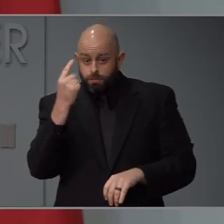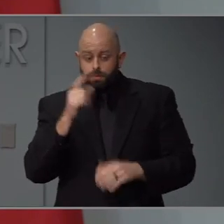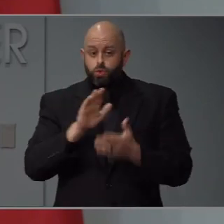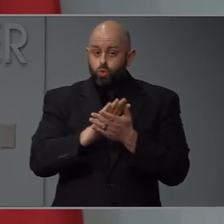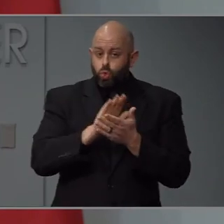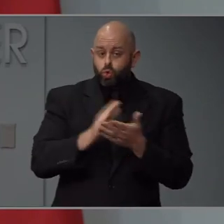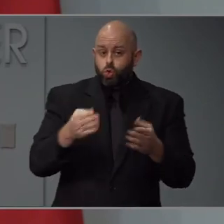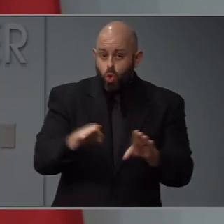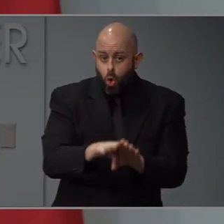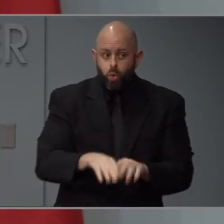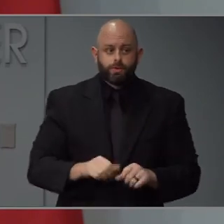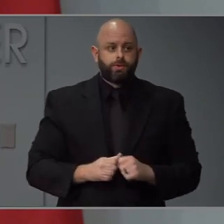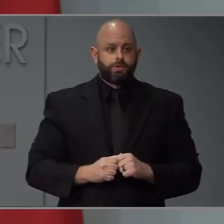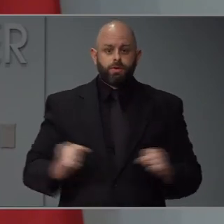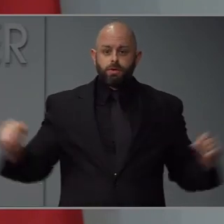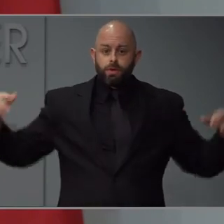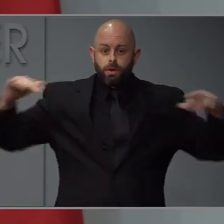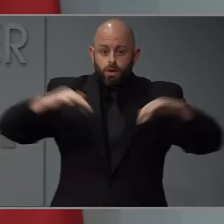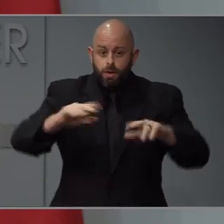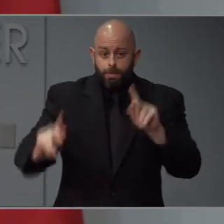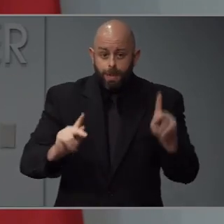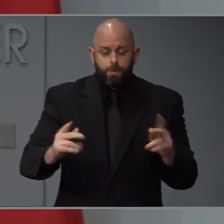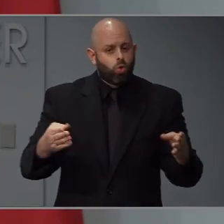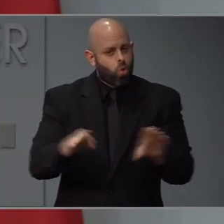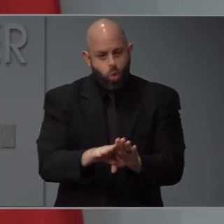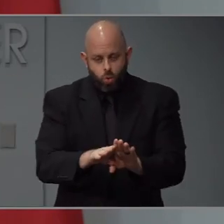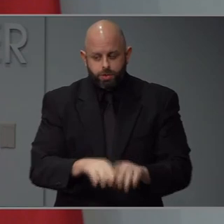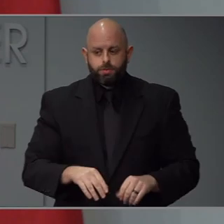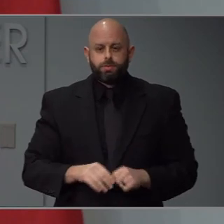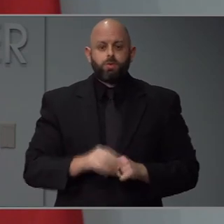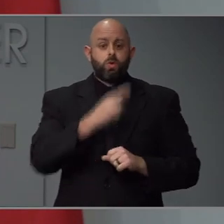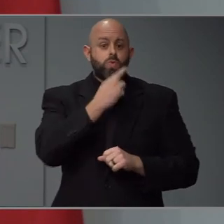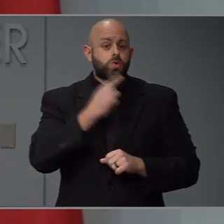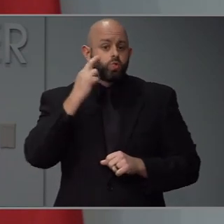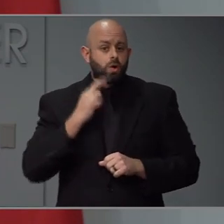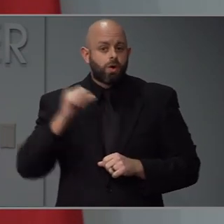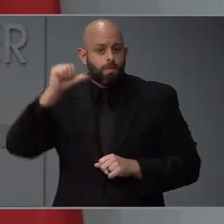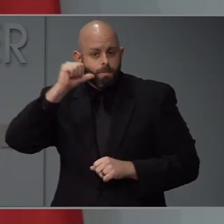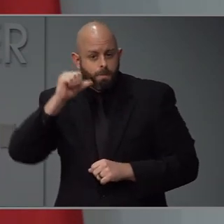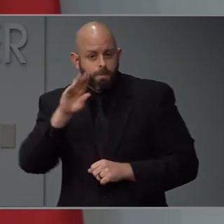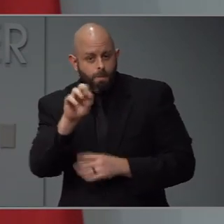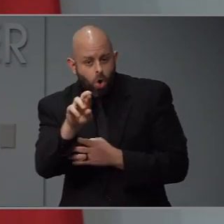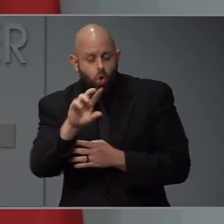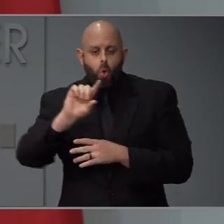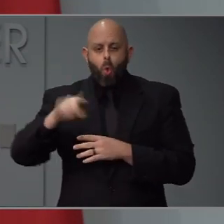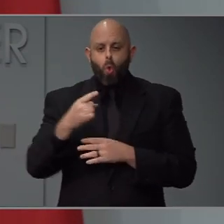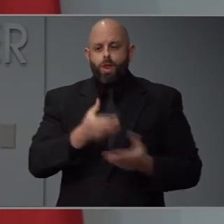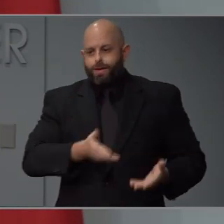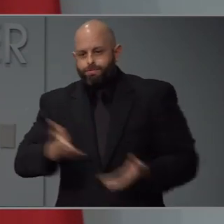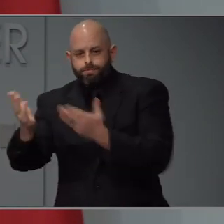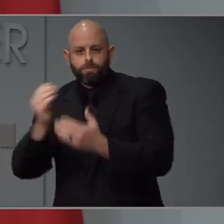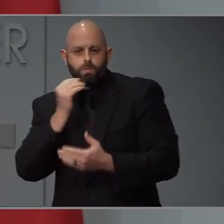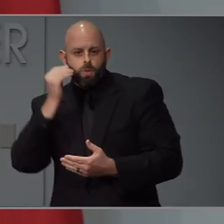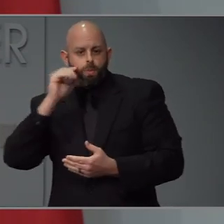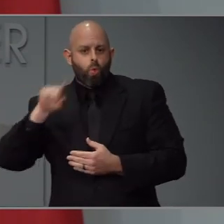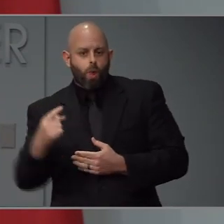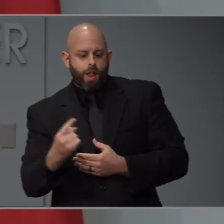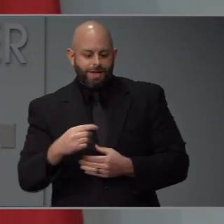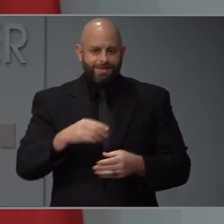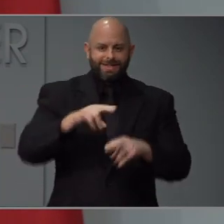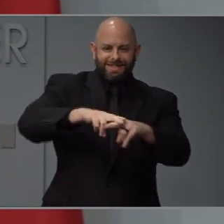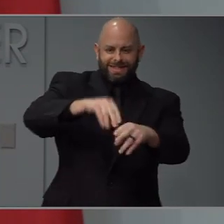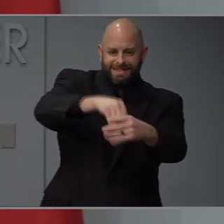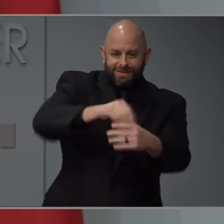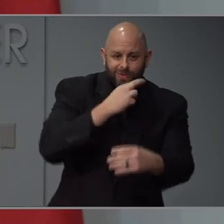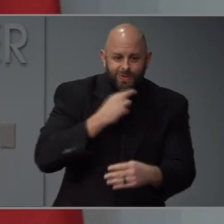mass gatherings closed restaurants and bars only open for for takeout only folks should be not having any gatherings